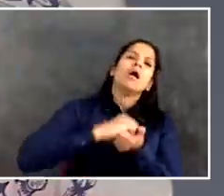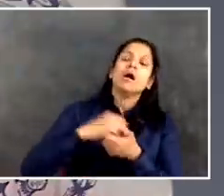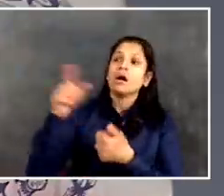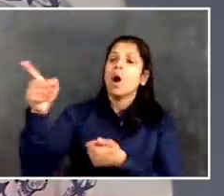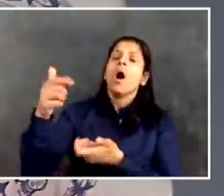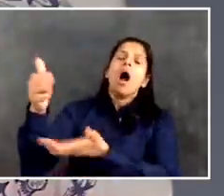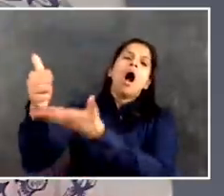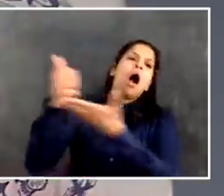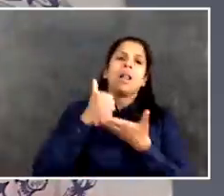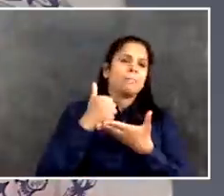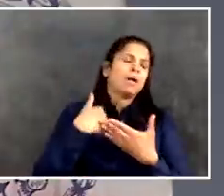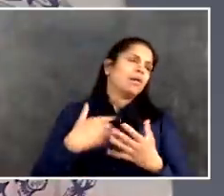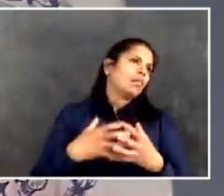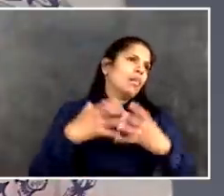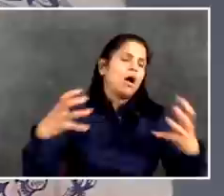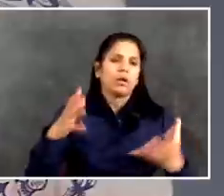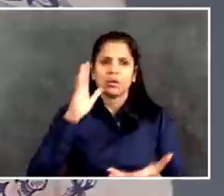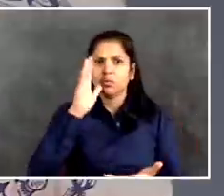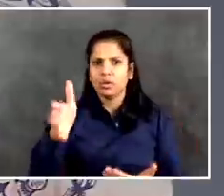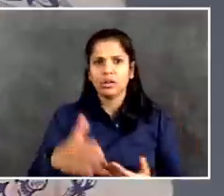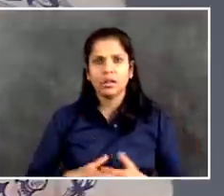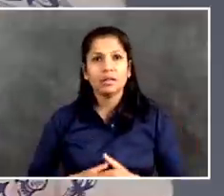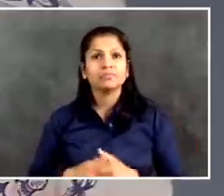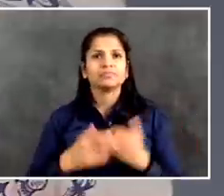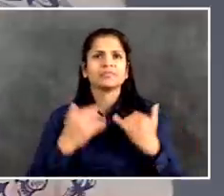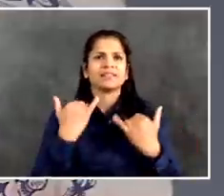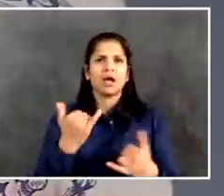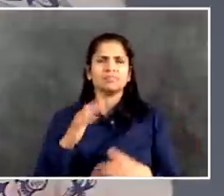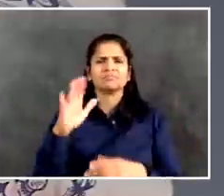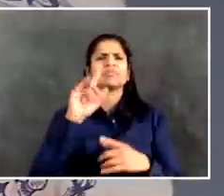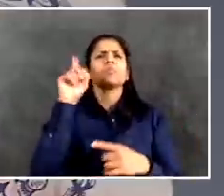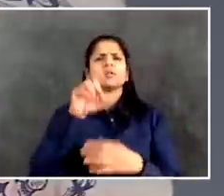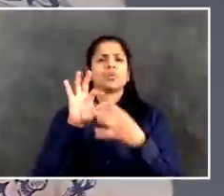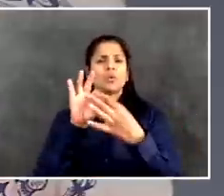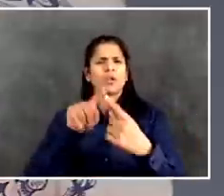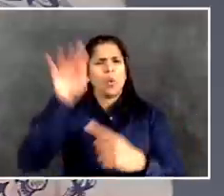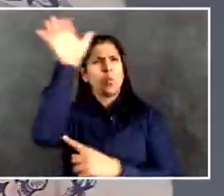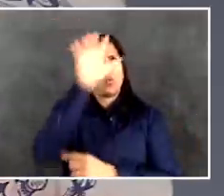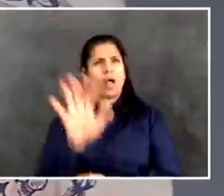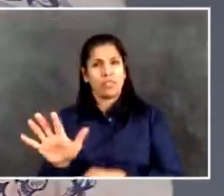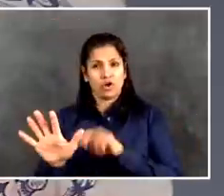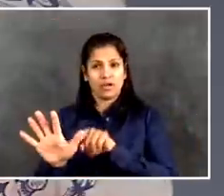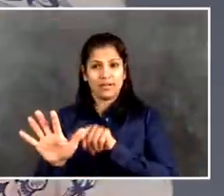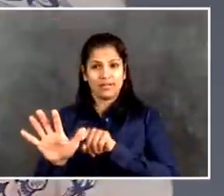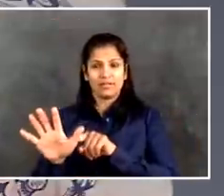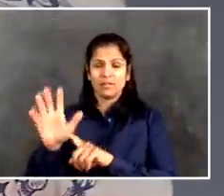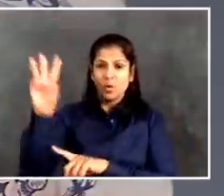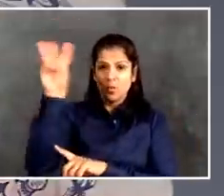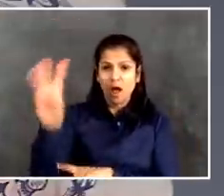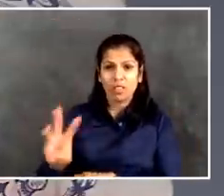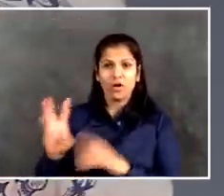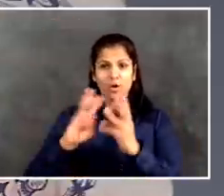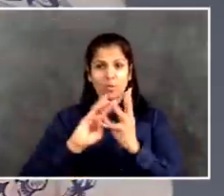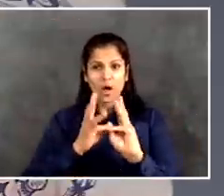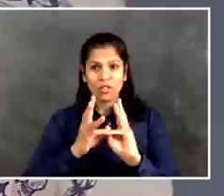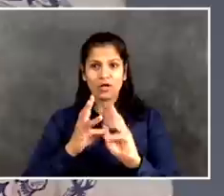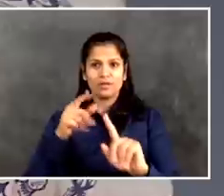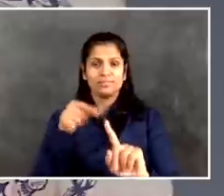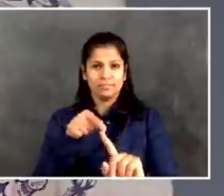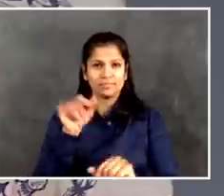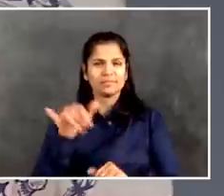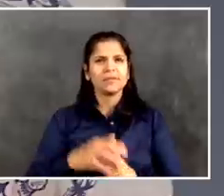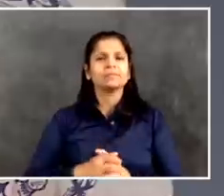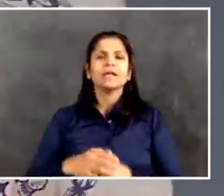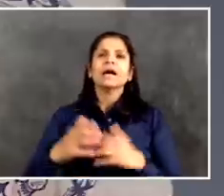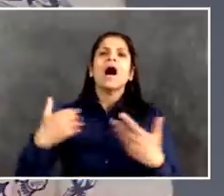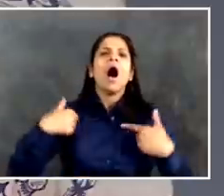On the lockdown question, what I'd say is what I've tried to say, and I know the doctors have tried to say, and they'll jump in as well if they